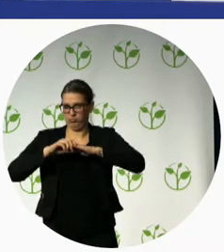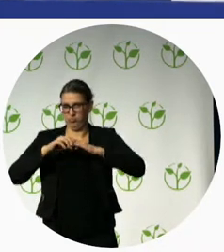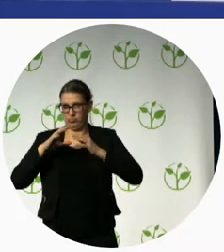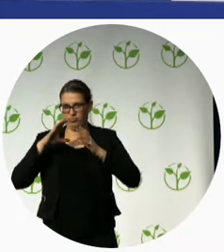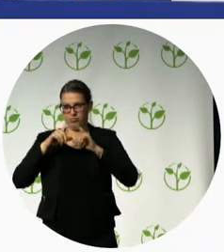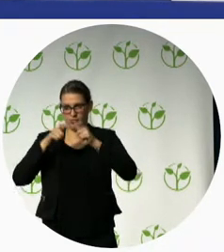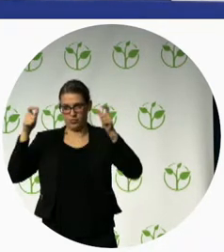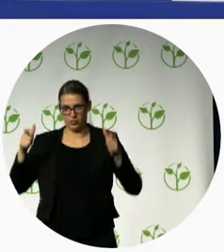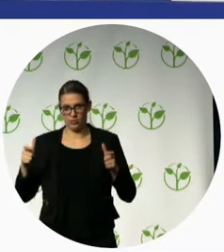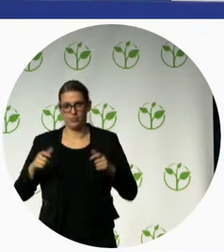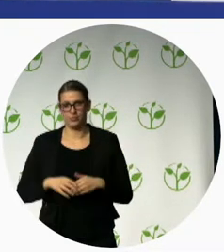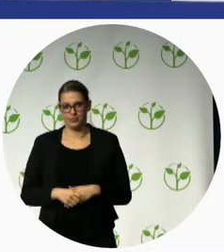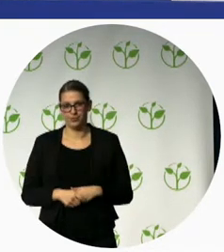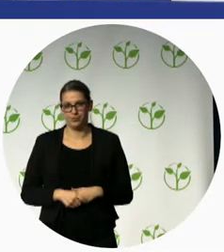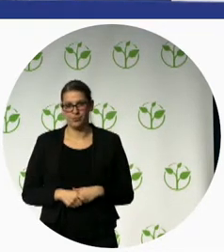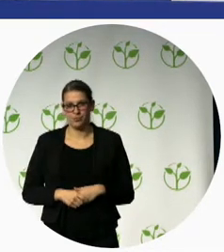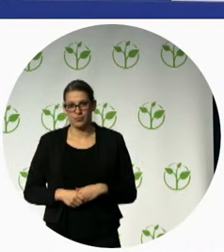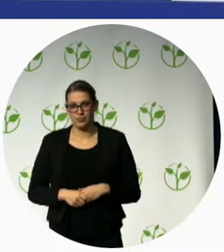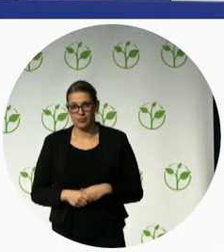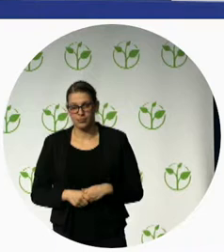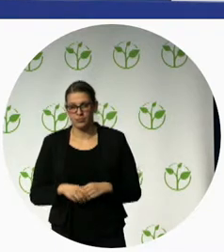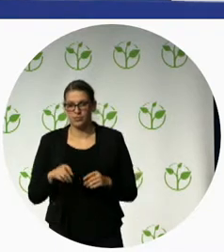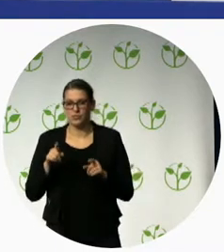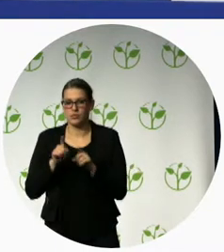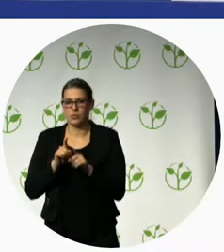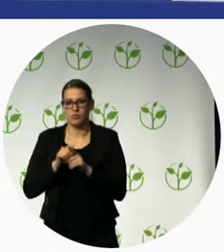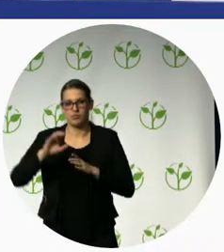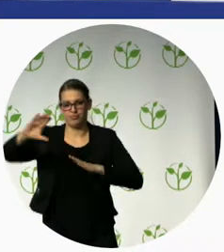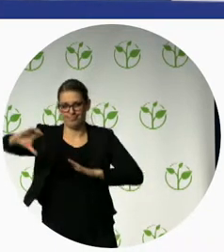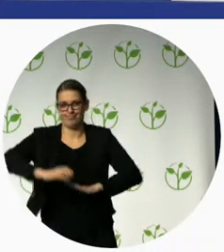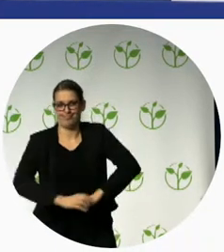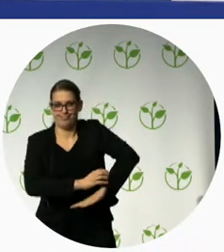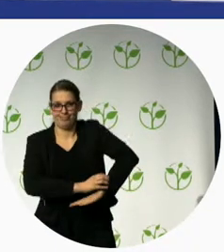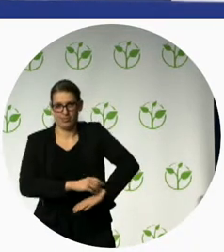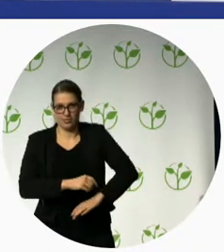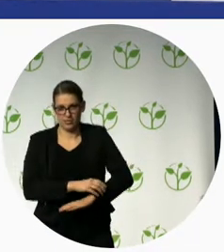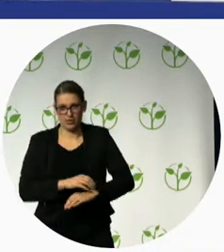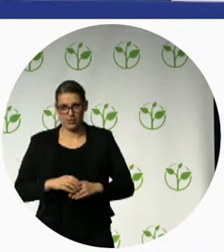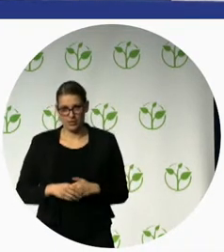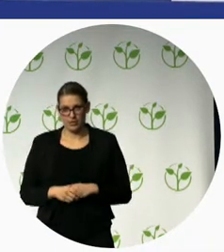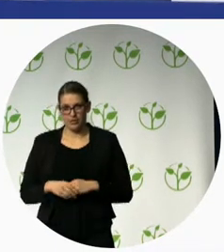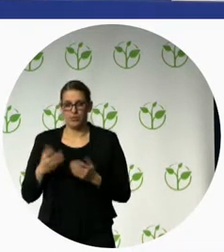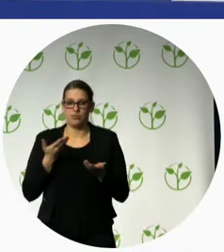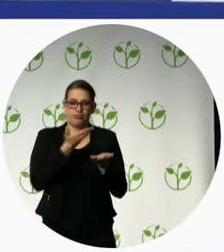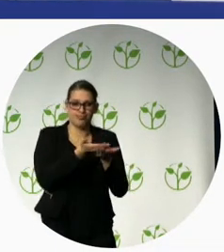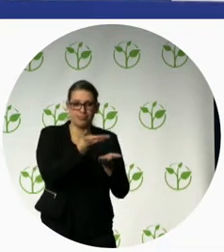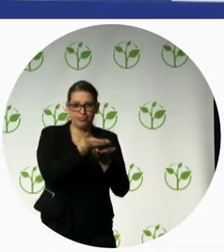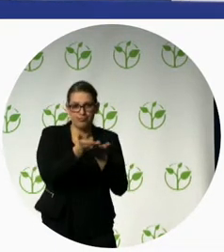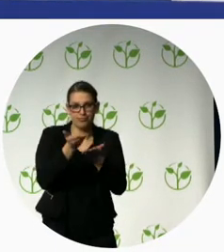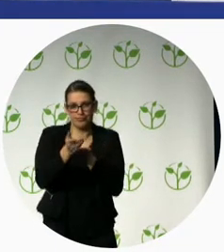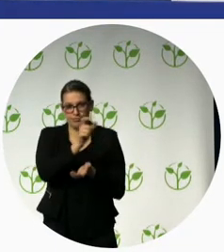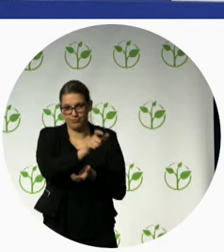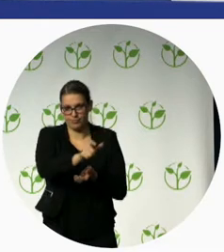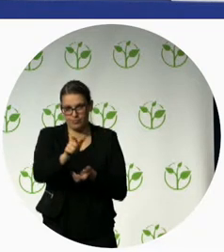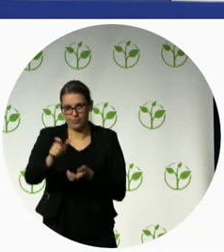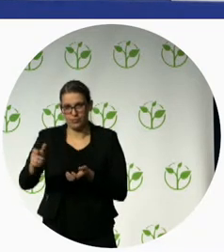affordable the number of amputees worldwide is rising at an alarming rate more than 1 million